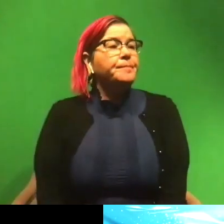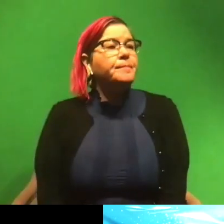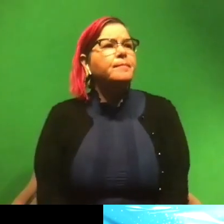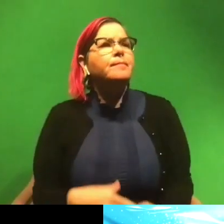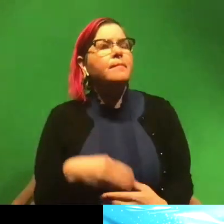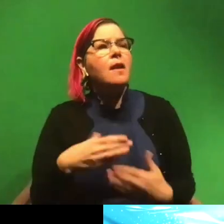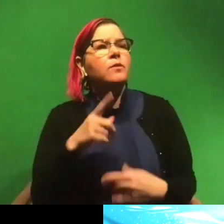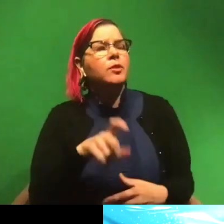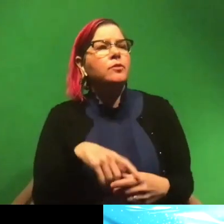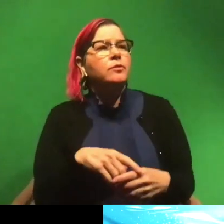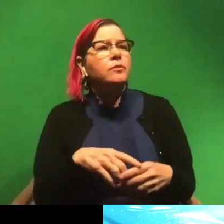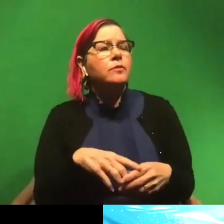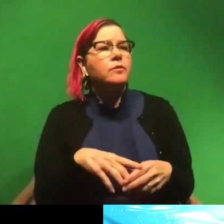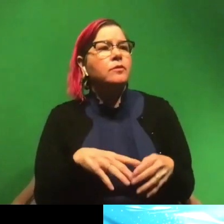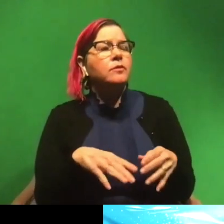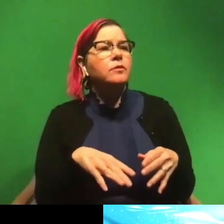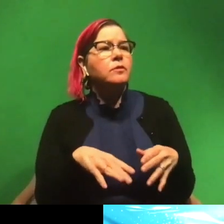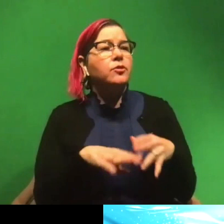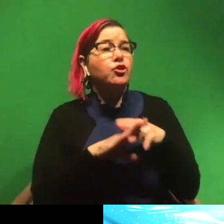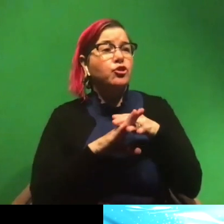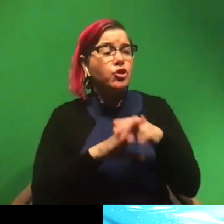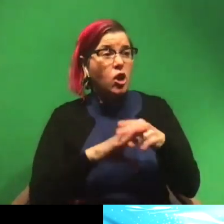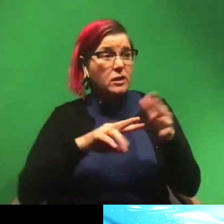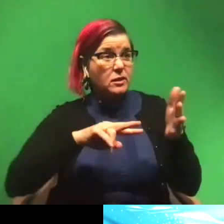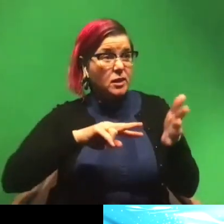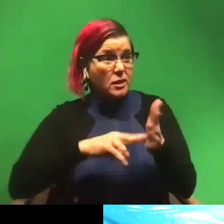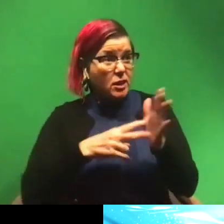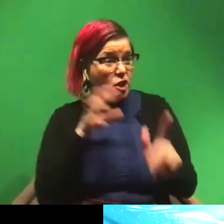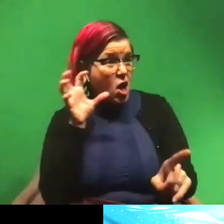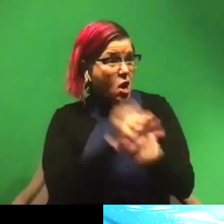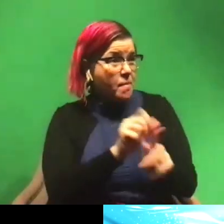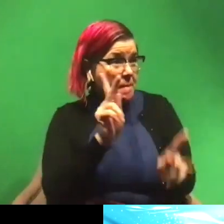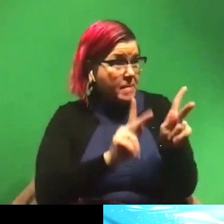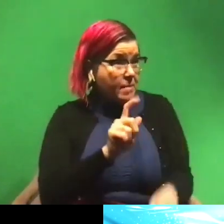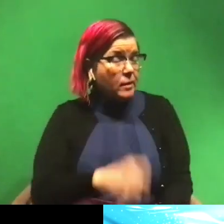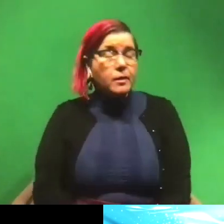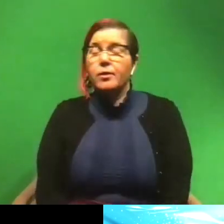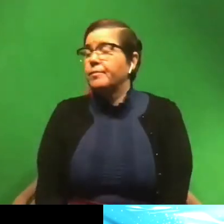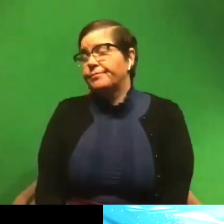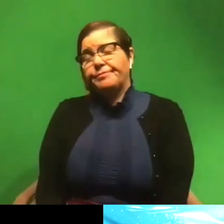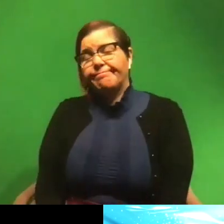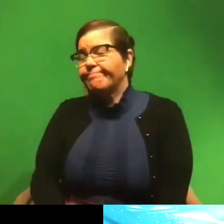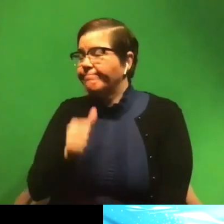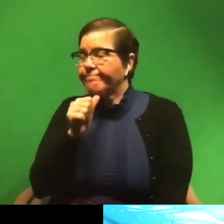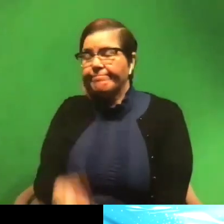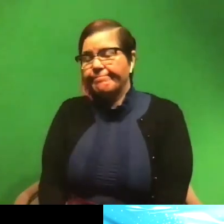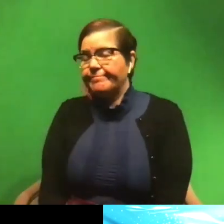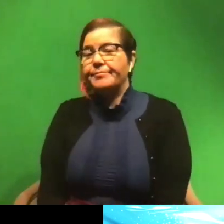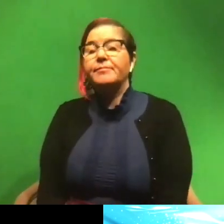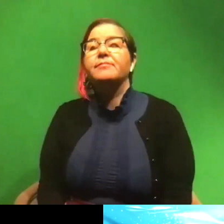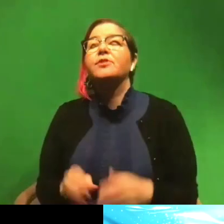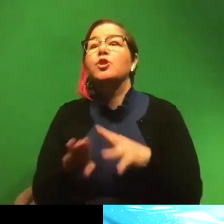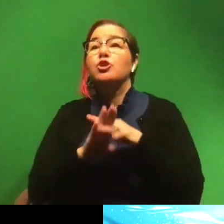question, do sharks purposefully attack people? They do not. Uh, so sharks,